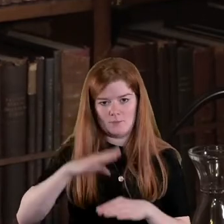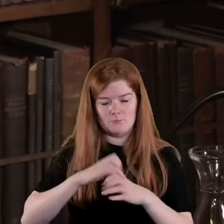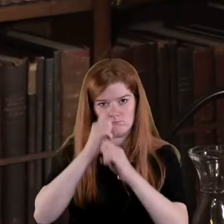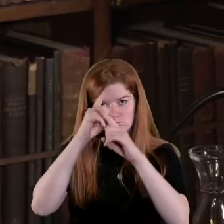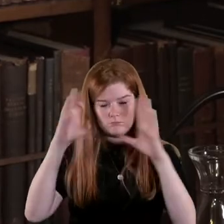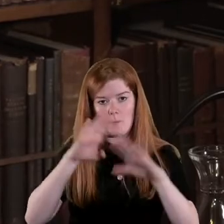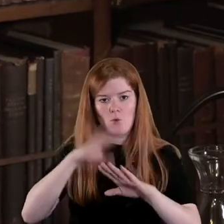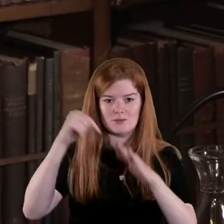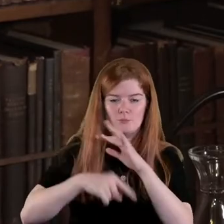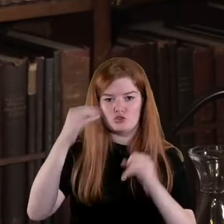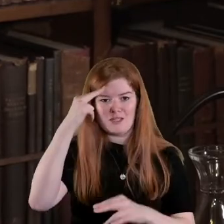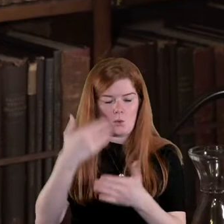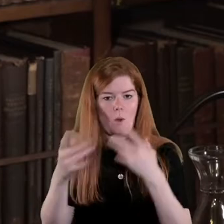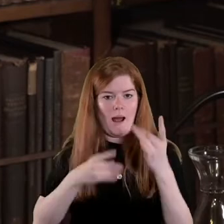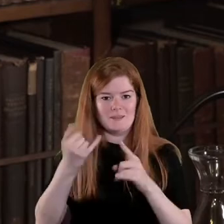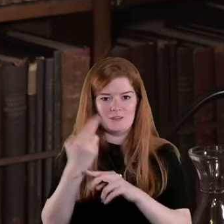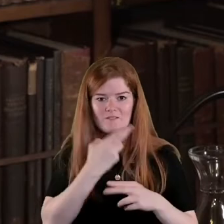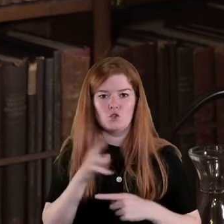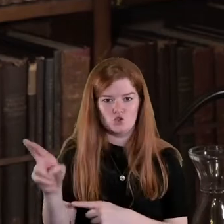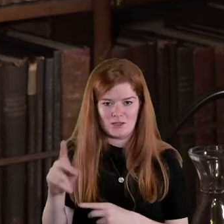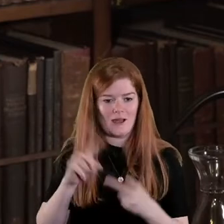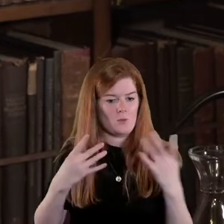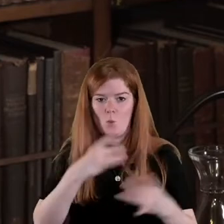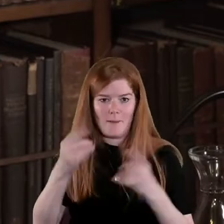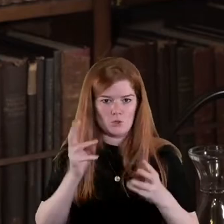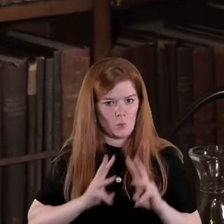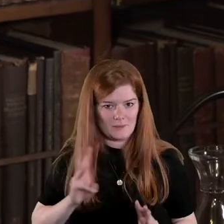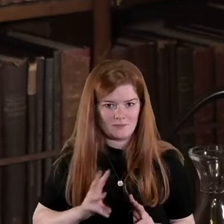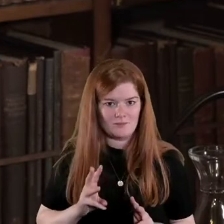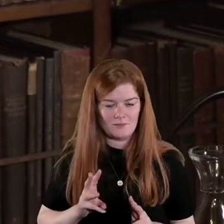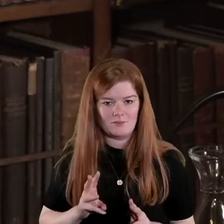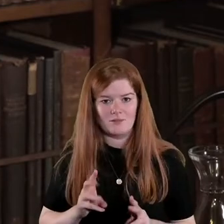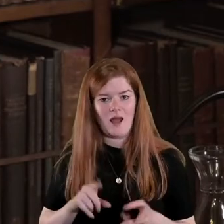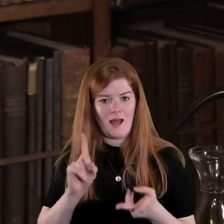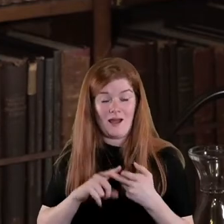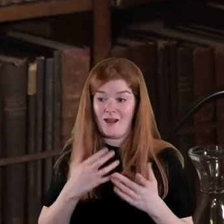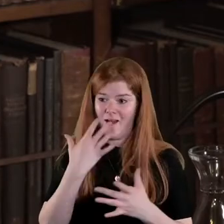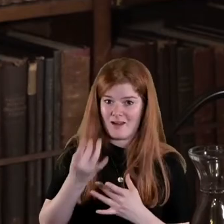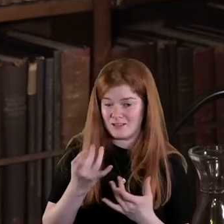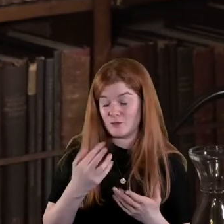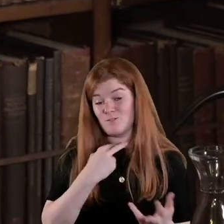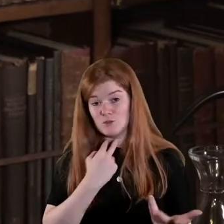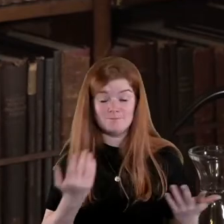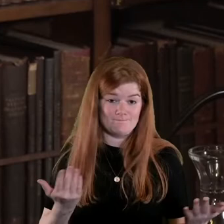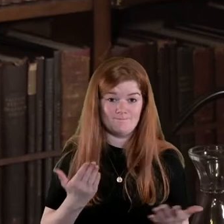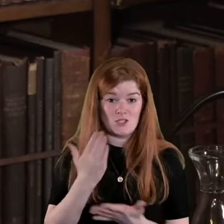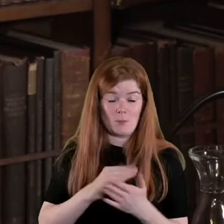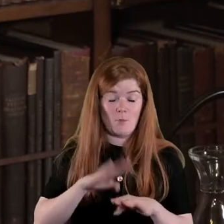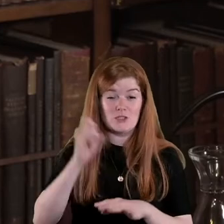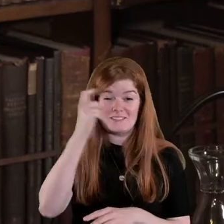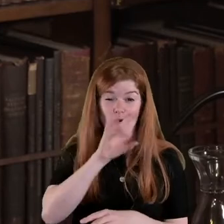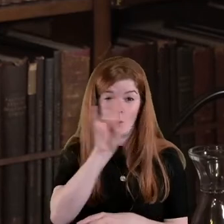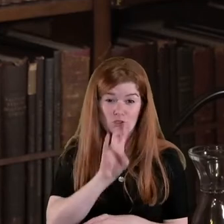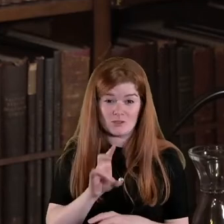of what happened in the revolution what happened to women and to ask unfortunately some of the more difficult